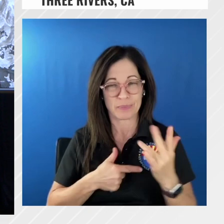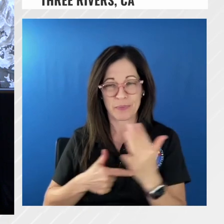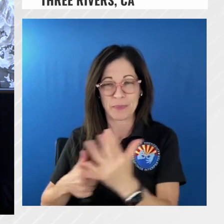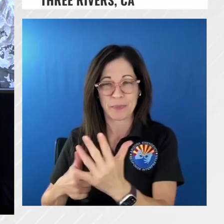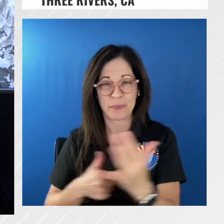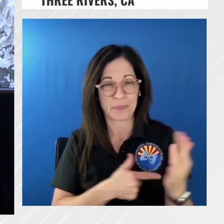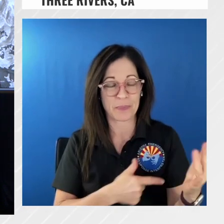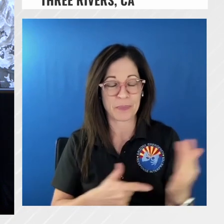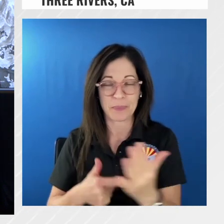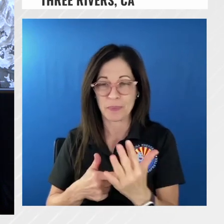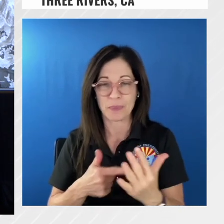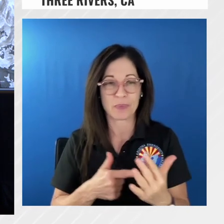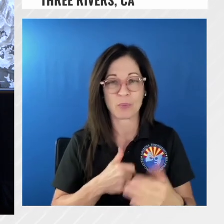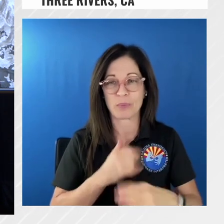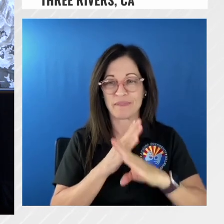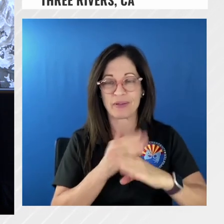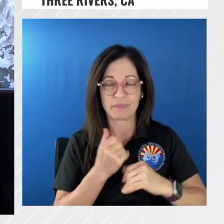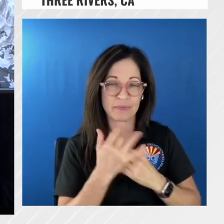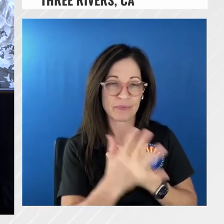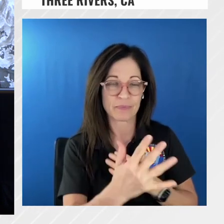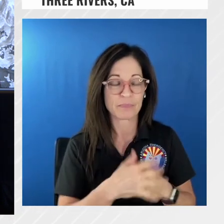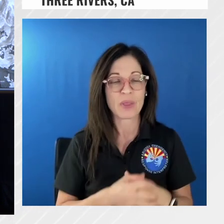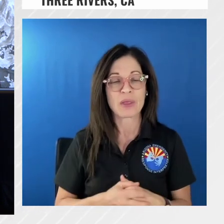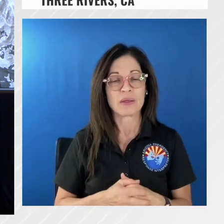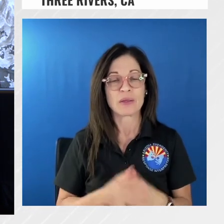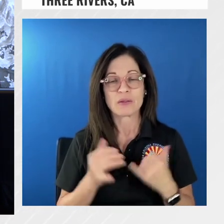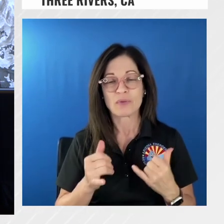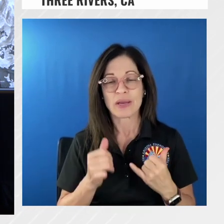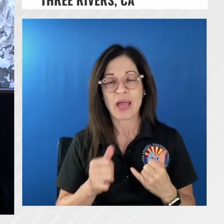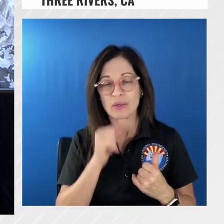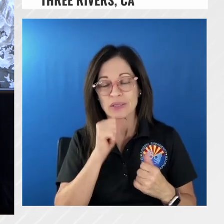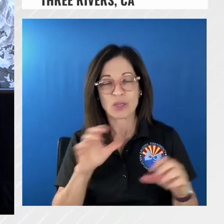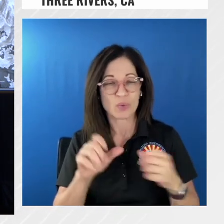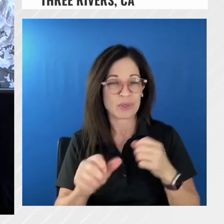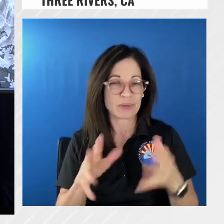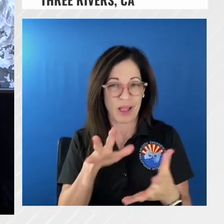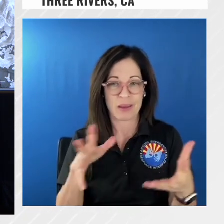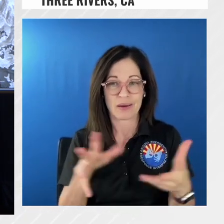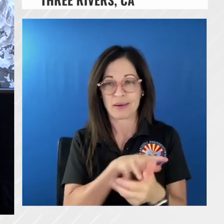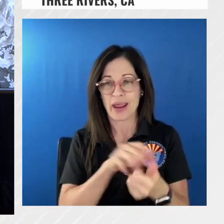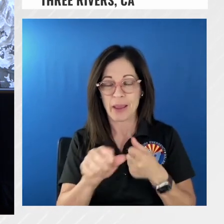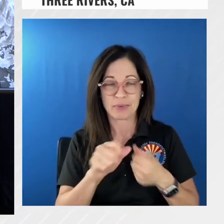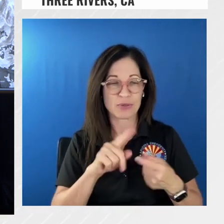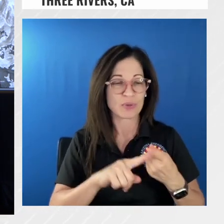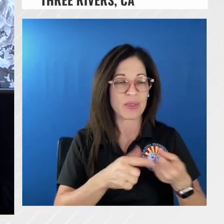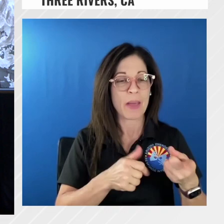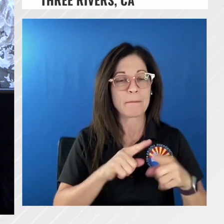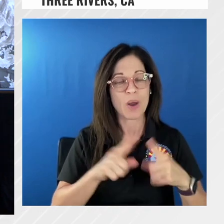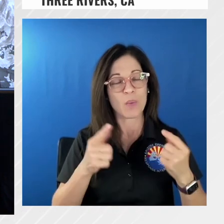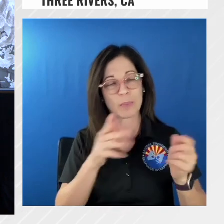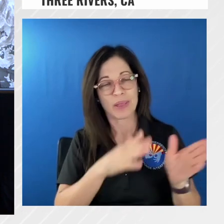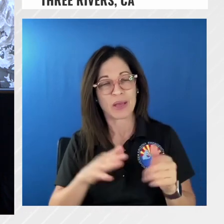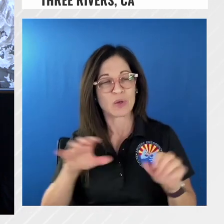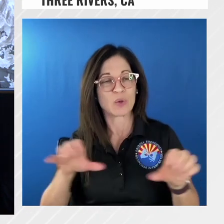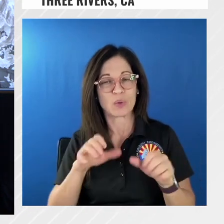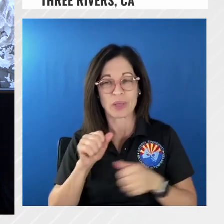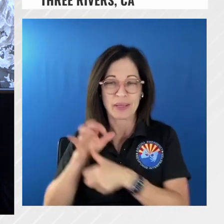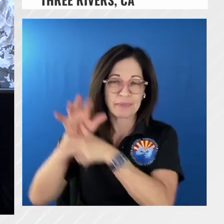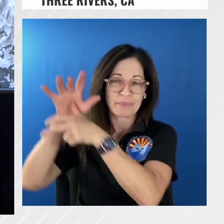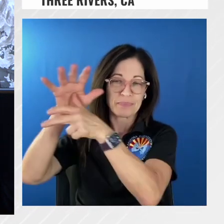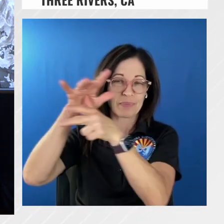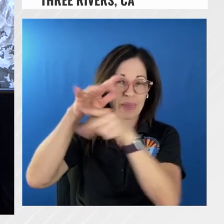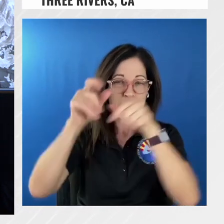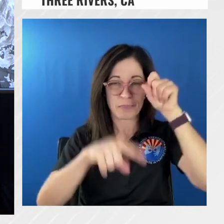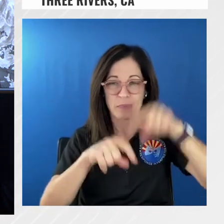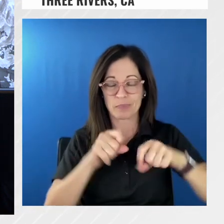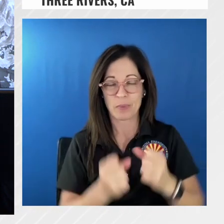doing any damage we do have a plan to maybe do some aerial ignition out here just to keep the fire backing that way this